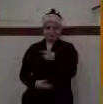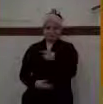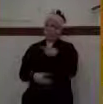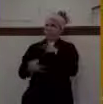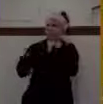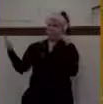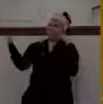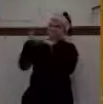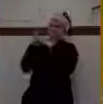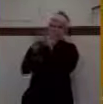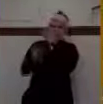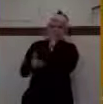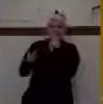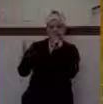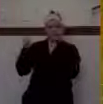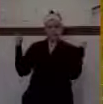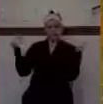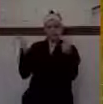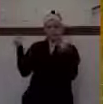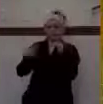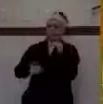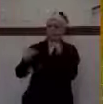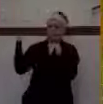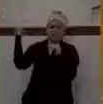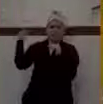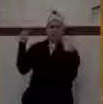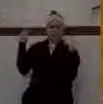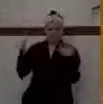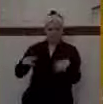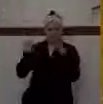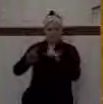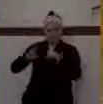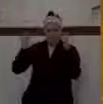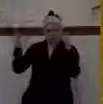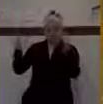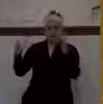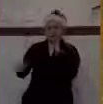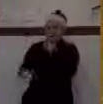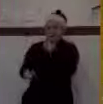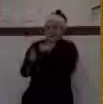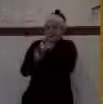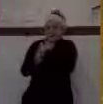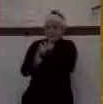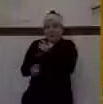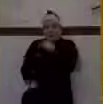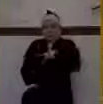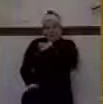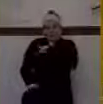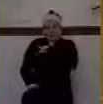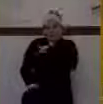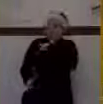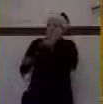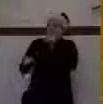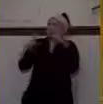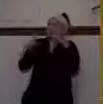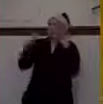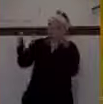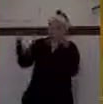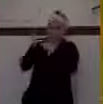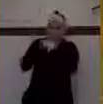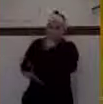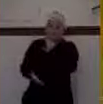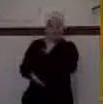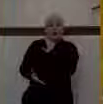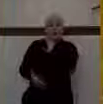God as a nation. He personally, as a king, had sinned greatly against God. But instead of facing up to his